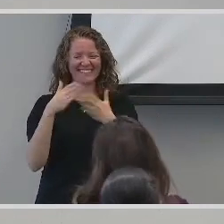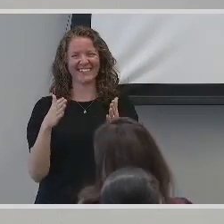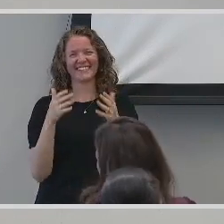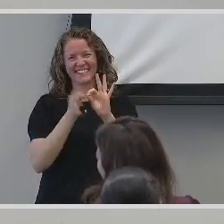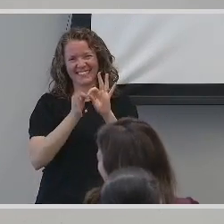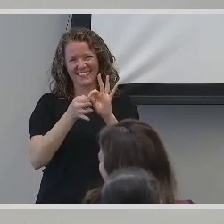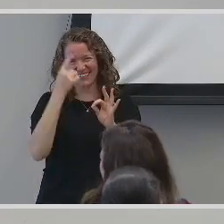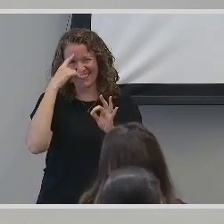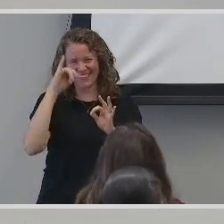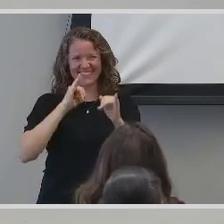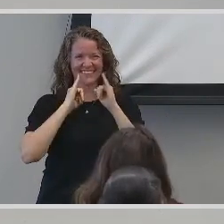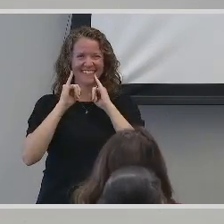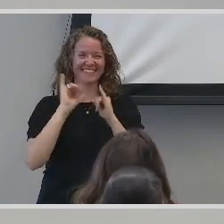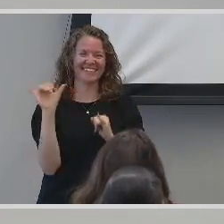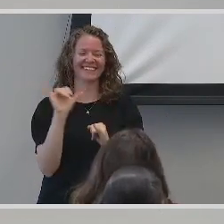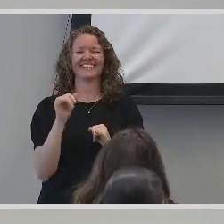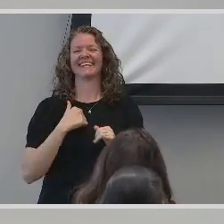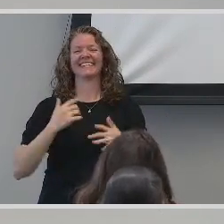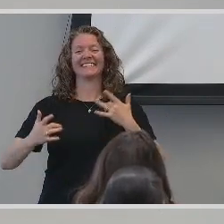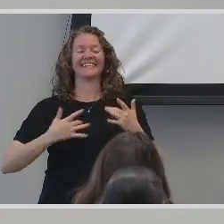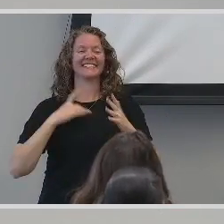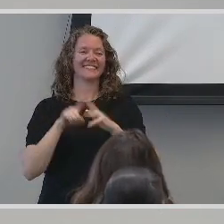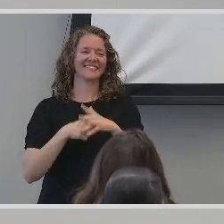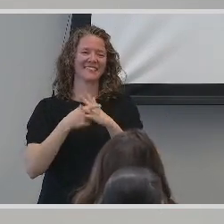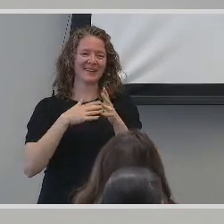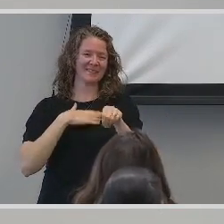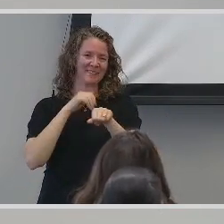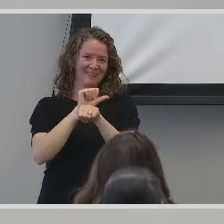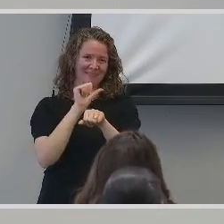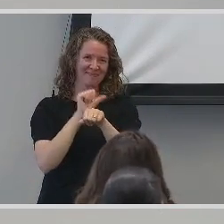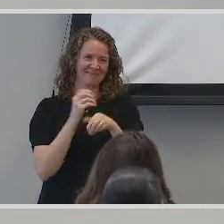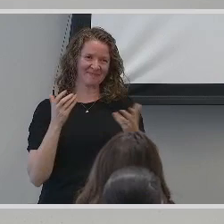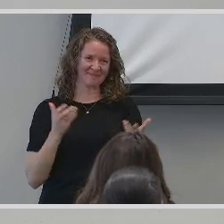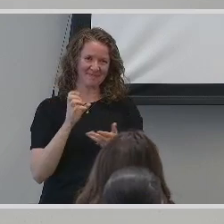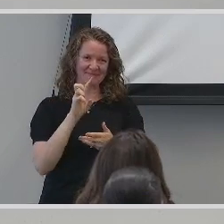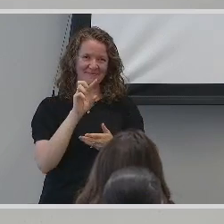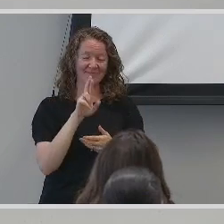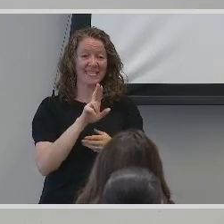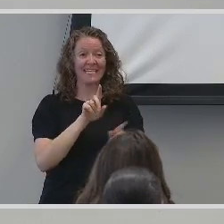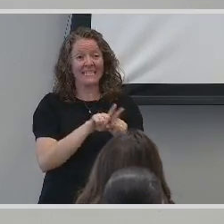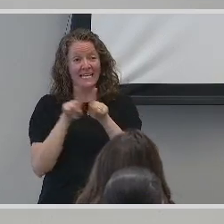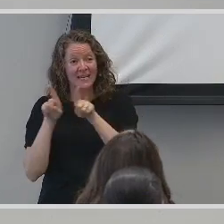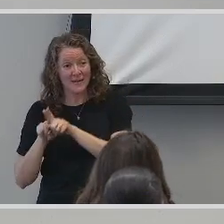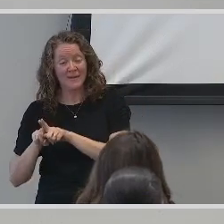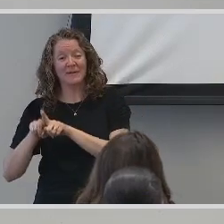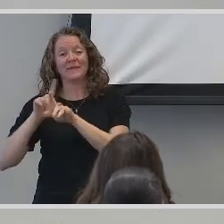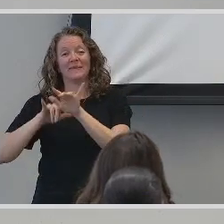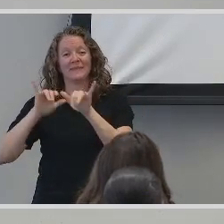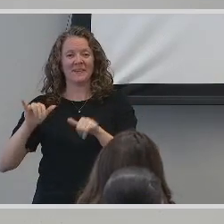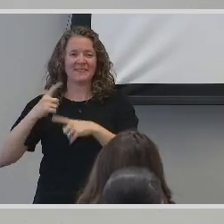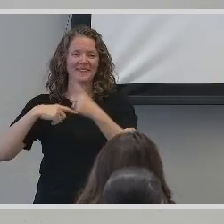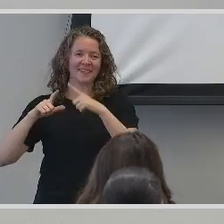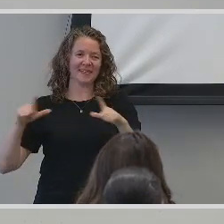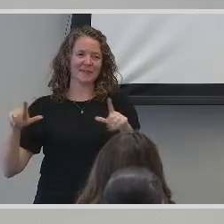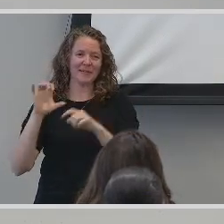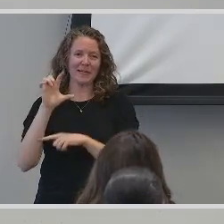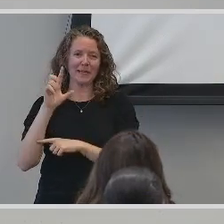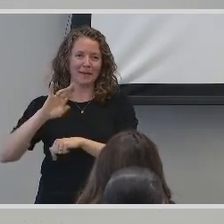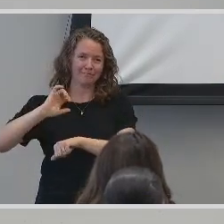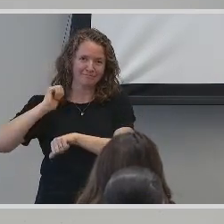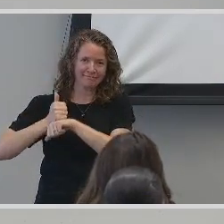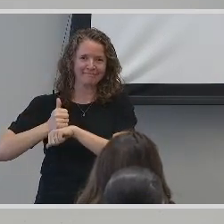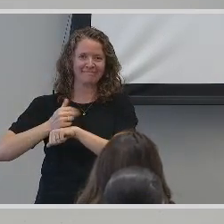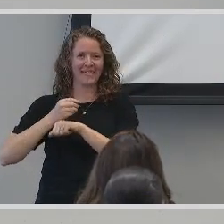I was very excited to start my position. It was at the same time that the sign language club responded and the interest in sign language